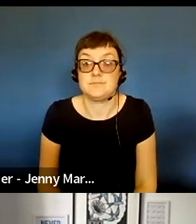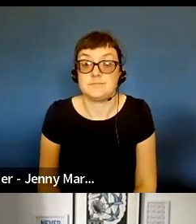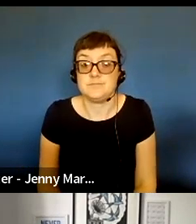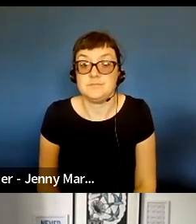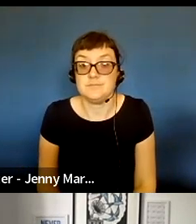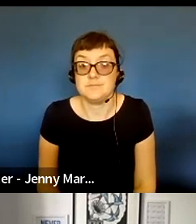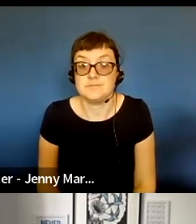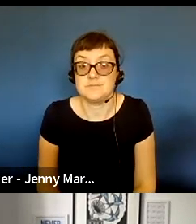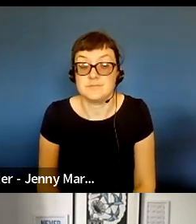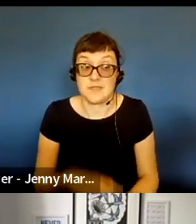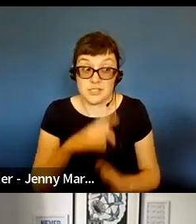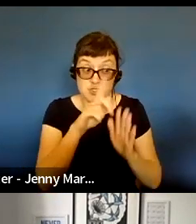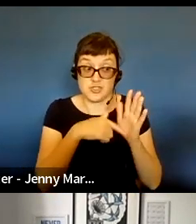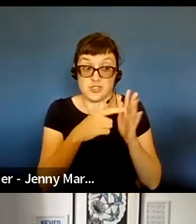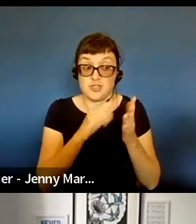John?